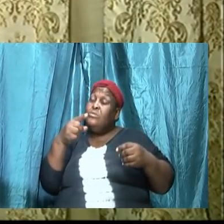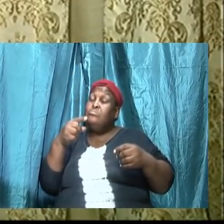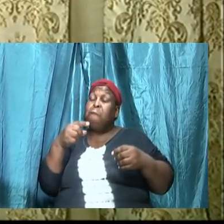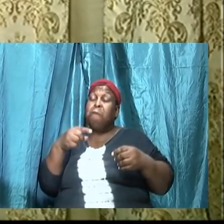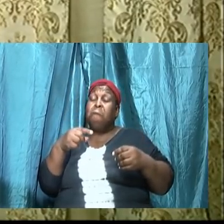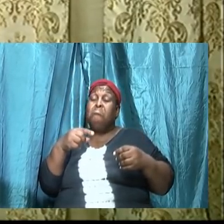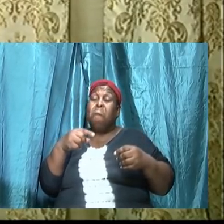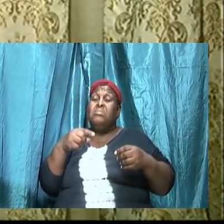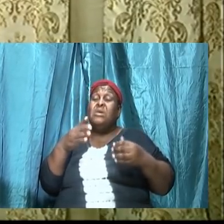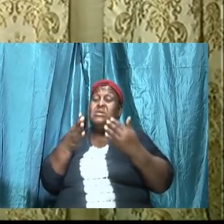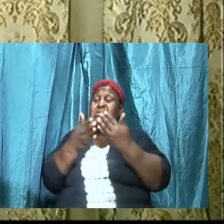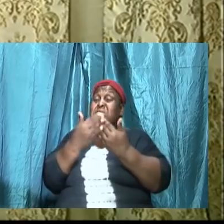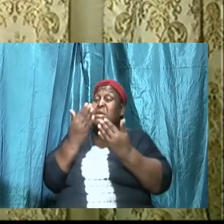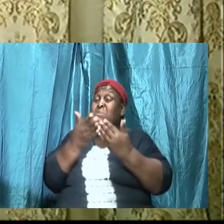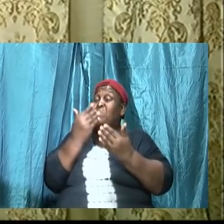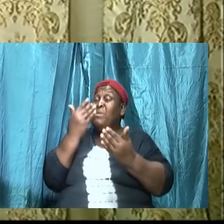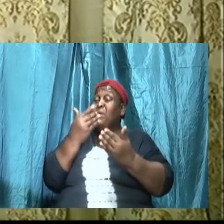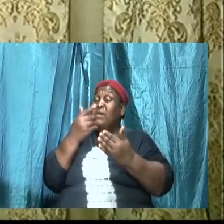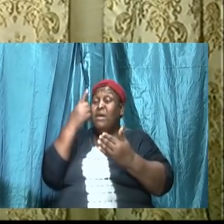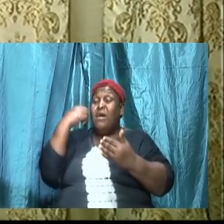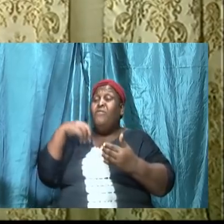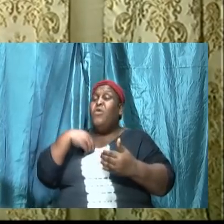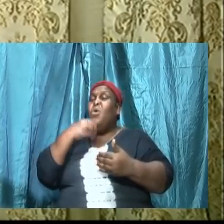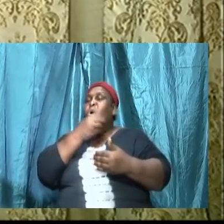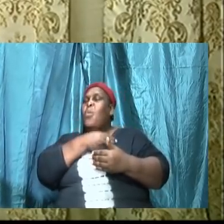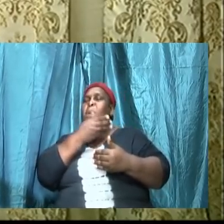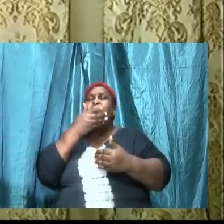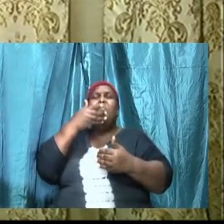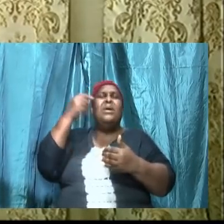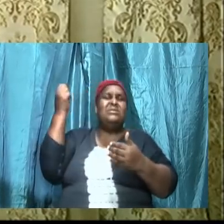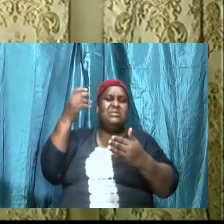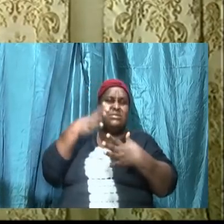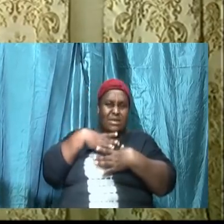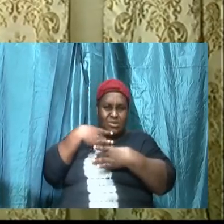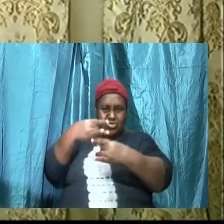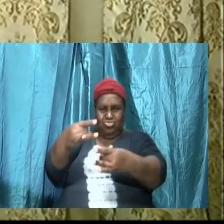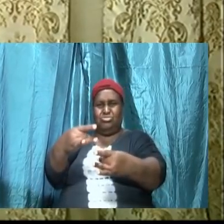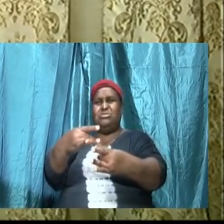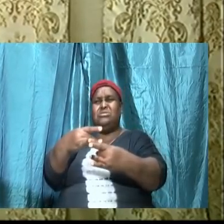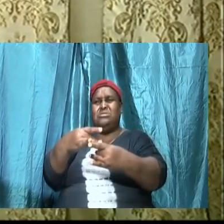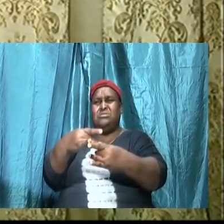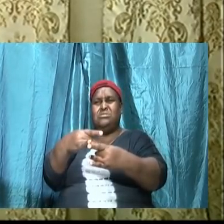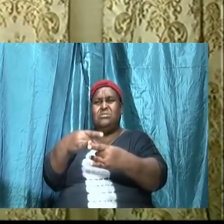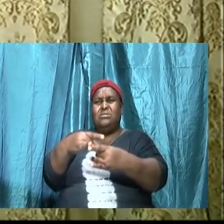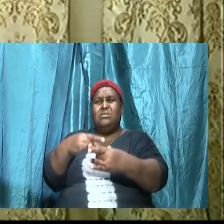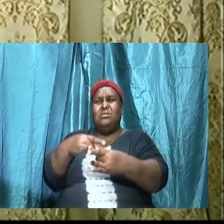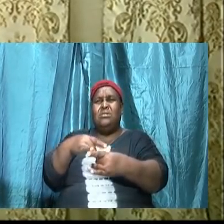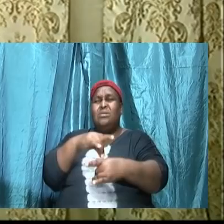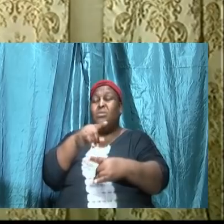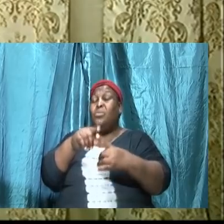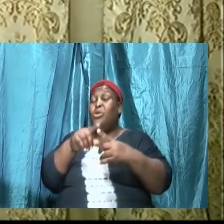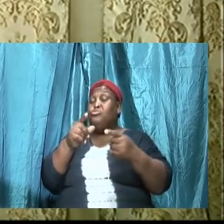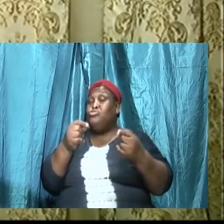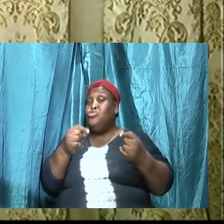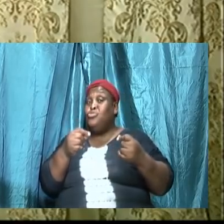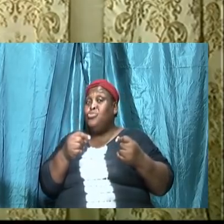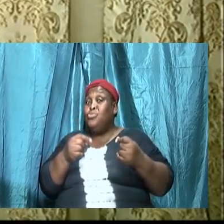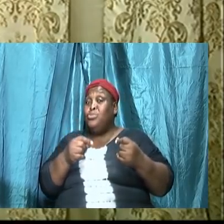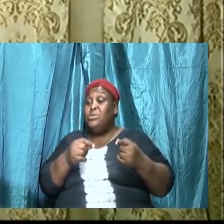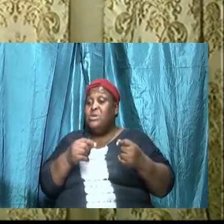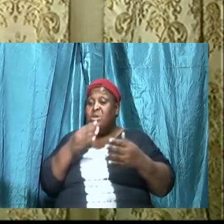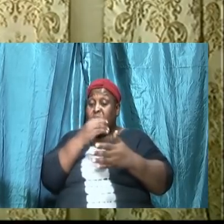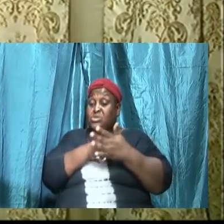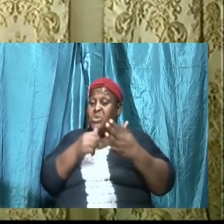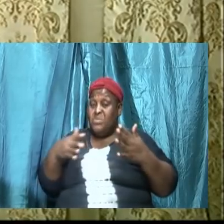best interest. Not his but our interest. because if we do a particular thing and go overboard